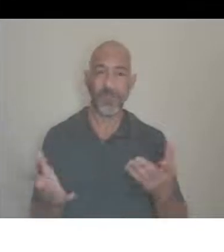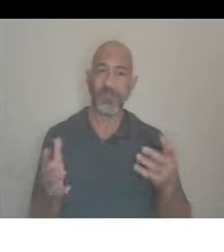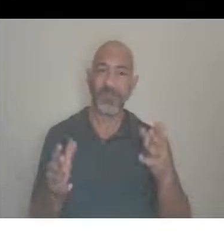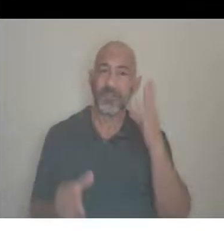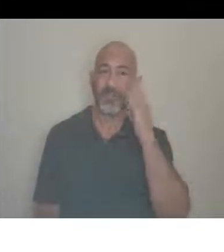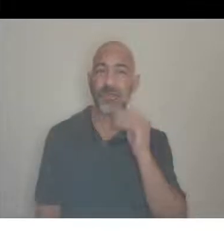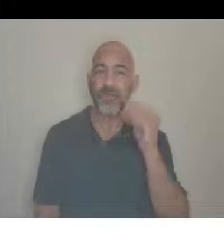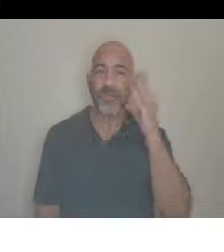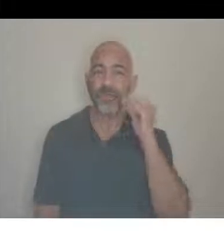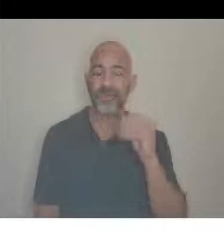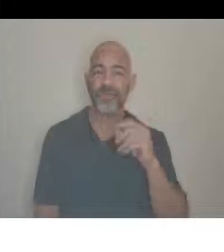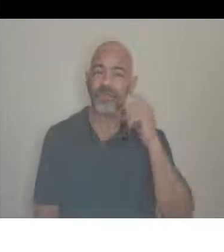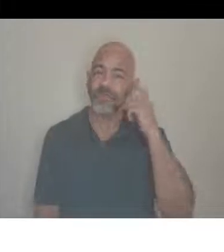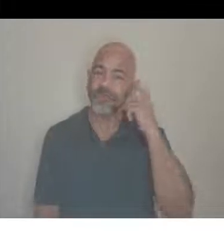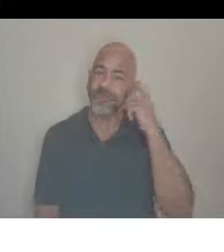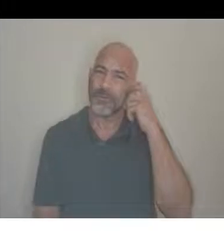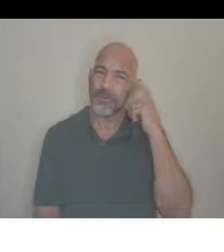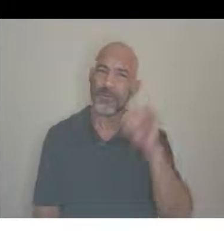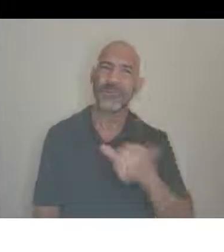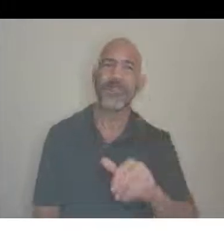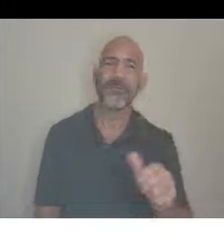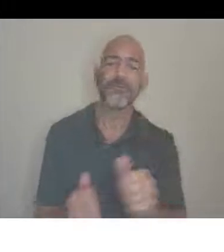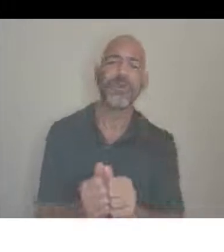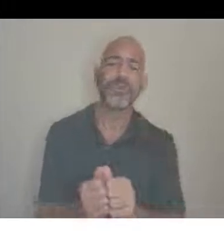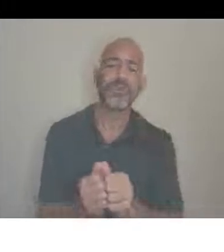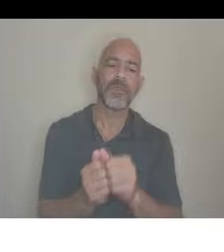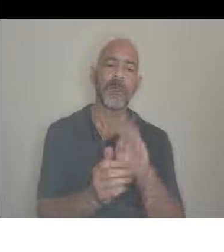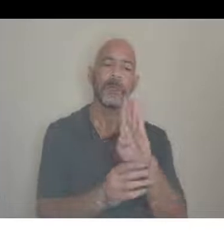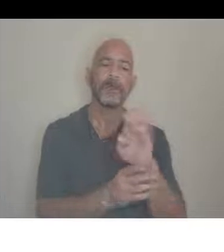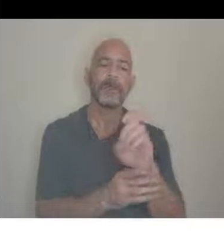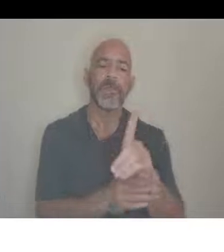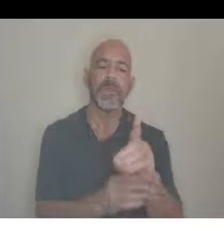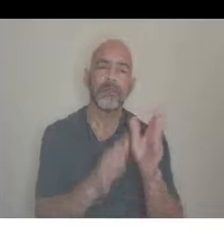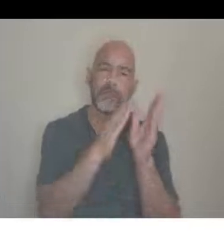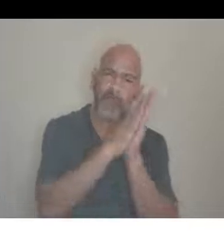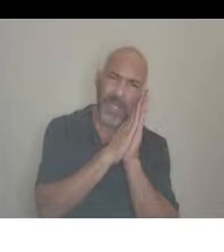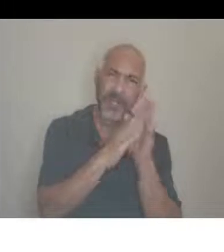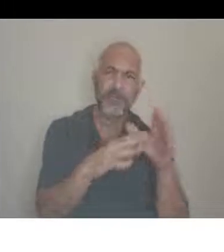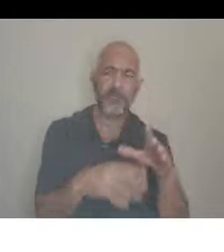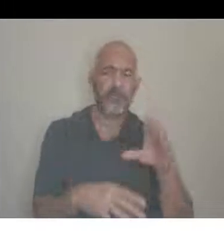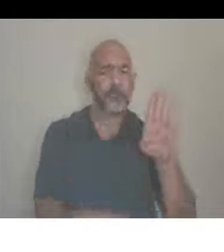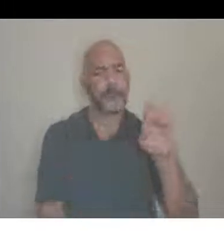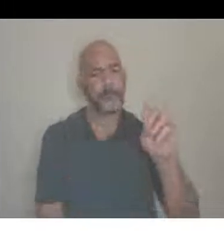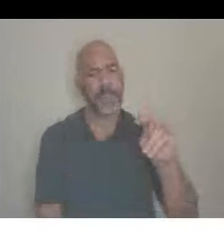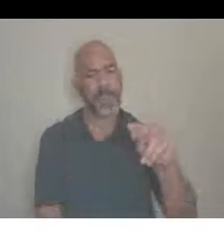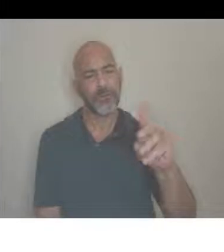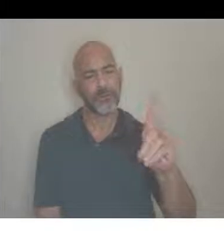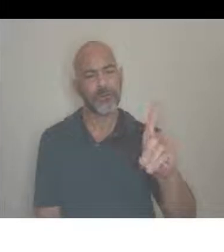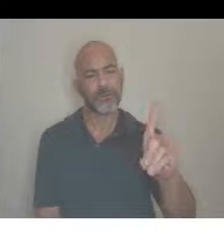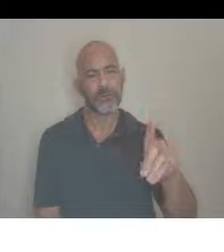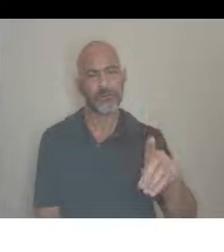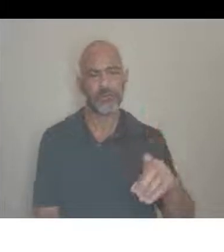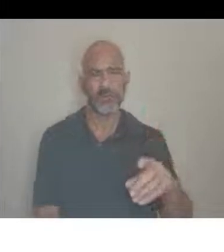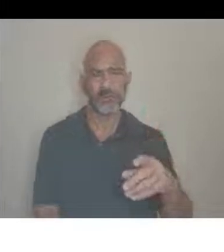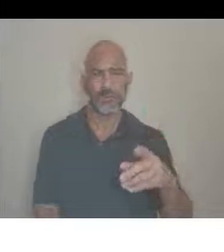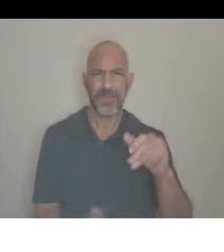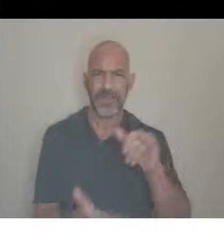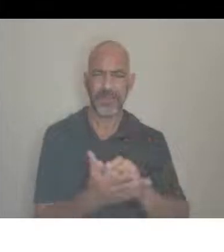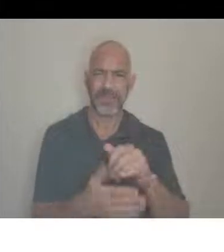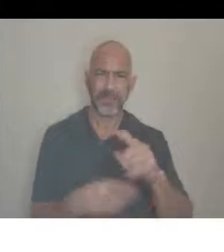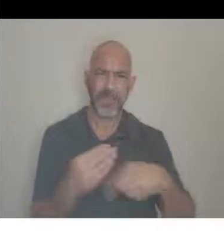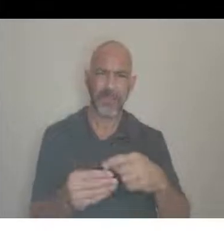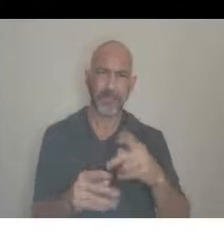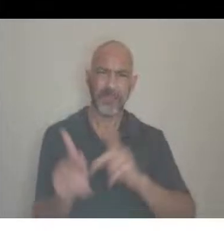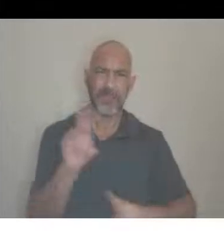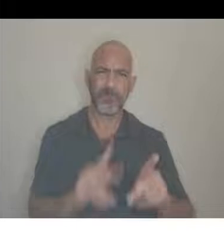bound, confined to. Those are terms that are about people being held back, as opposed to